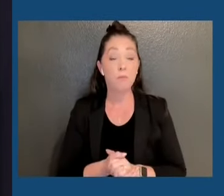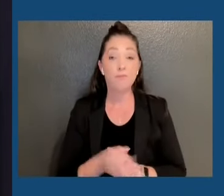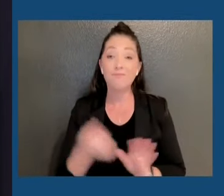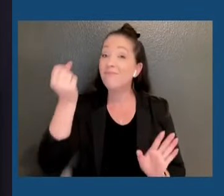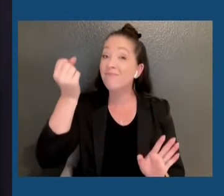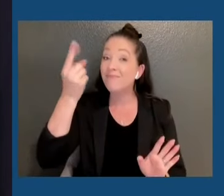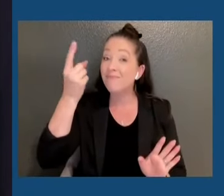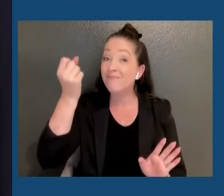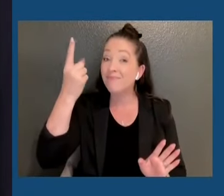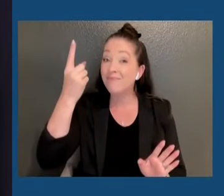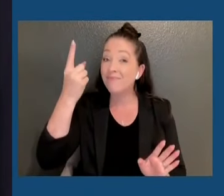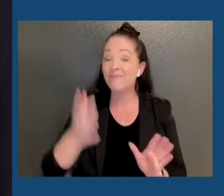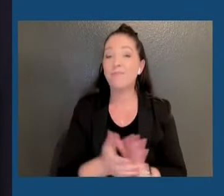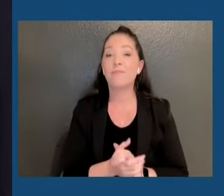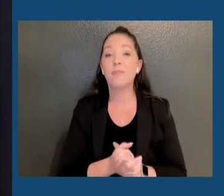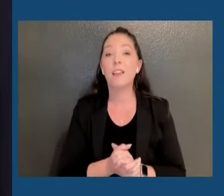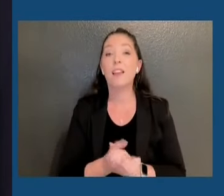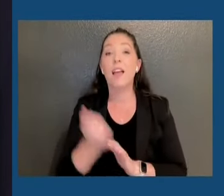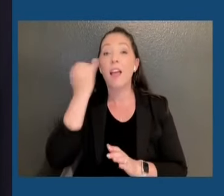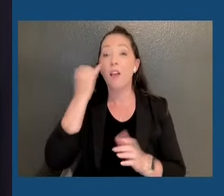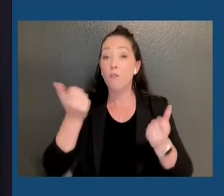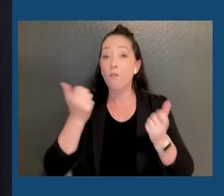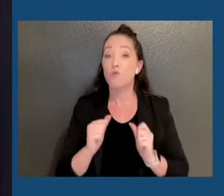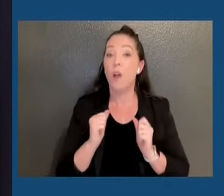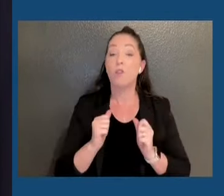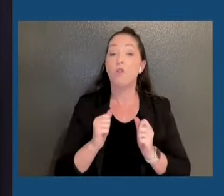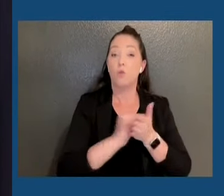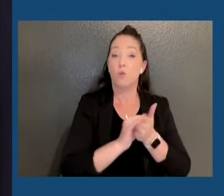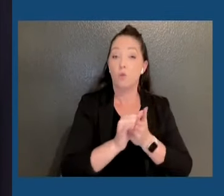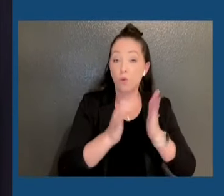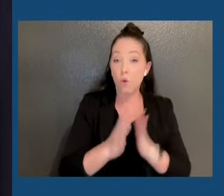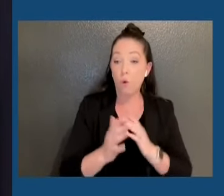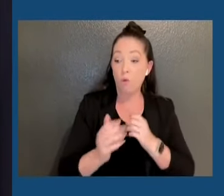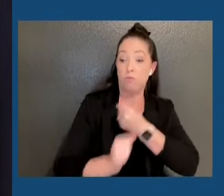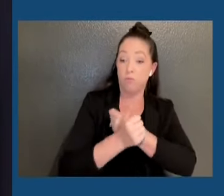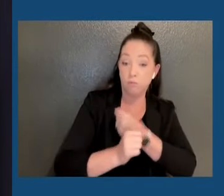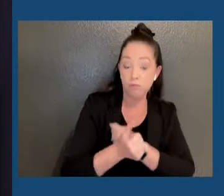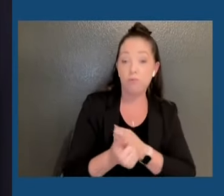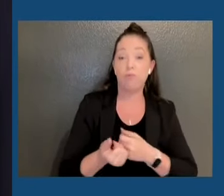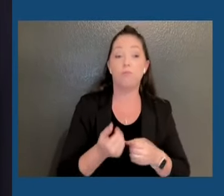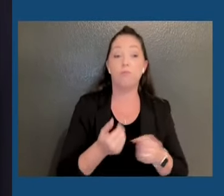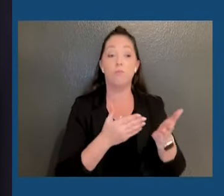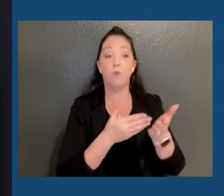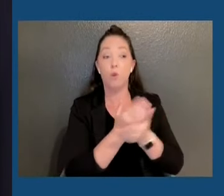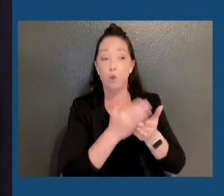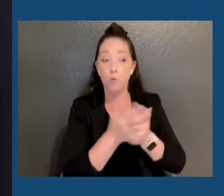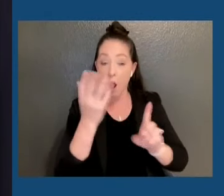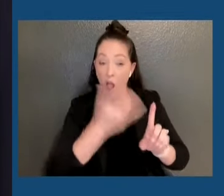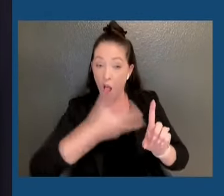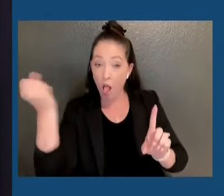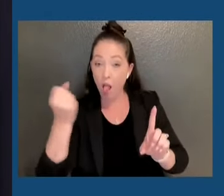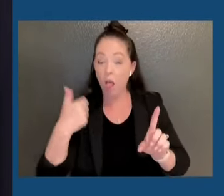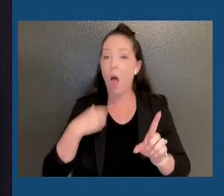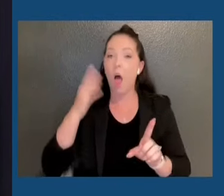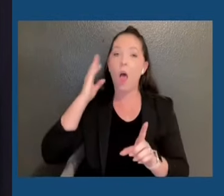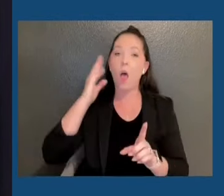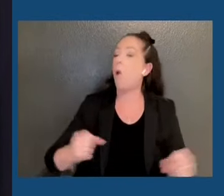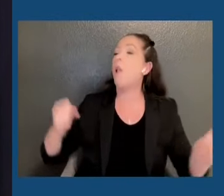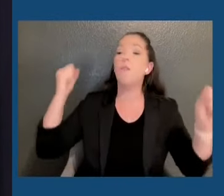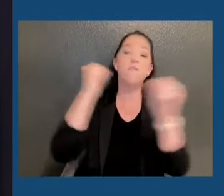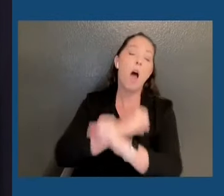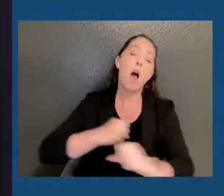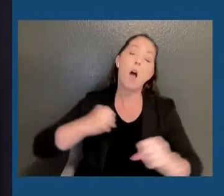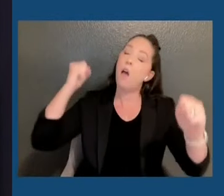However, if you try to harm New Yorkers, or roll back their rights, I will fight you every step of the way.